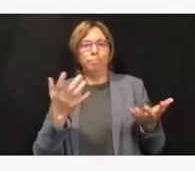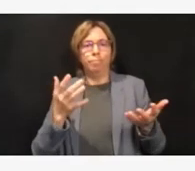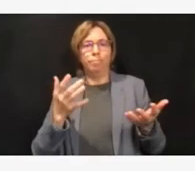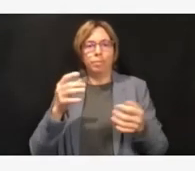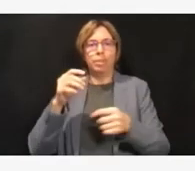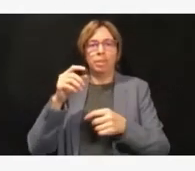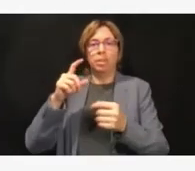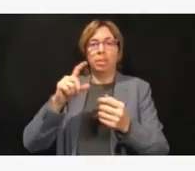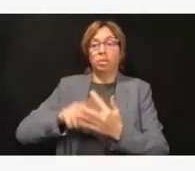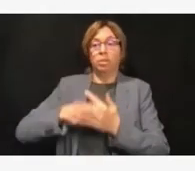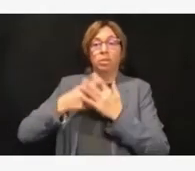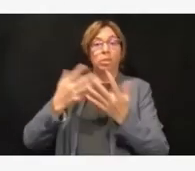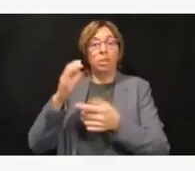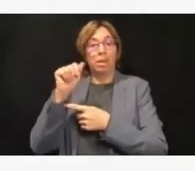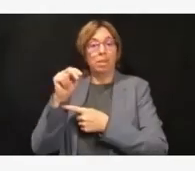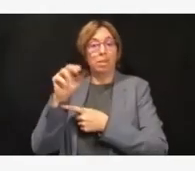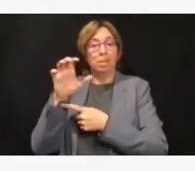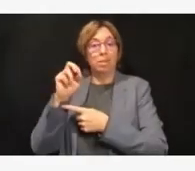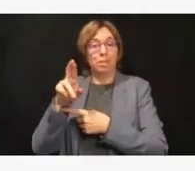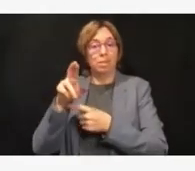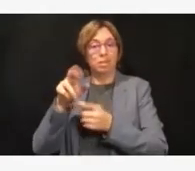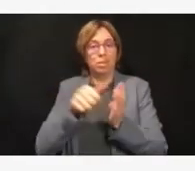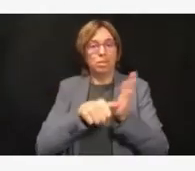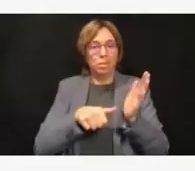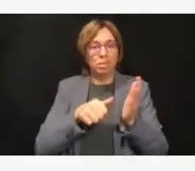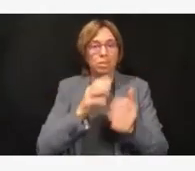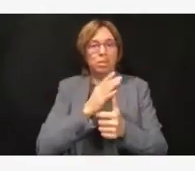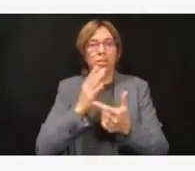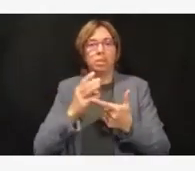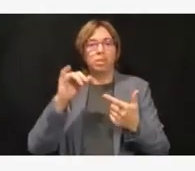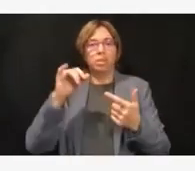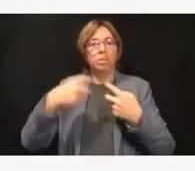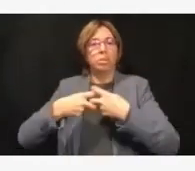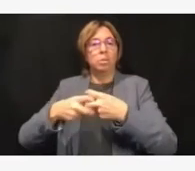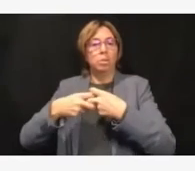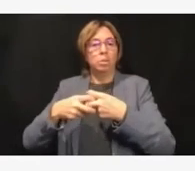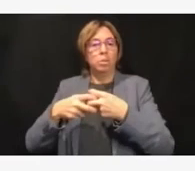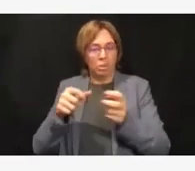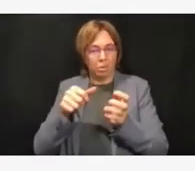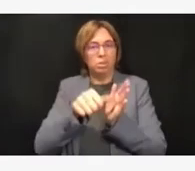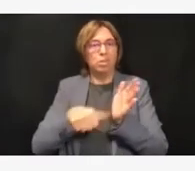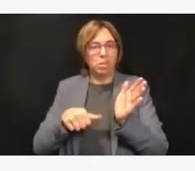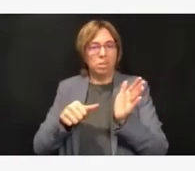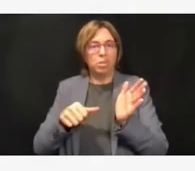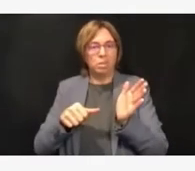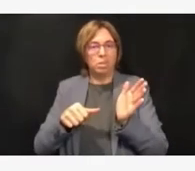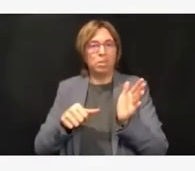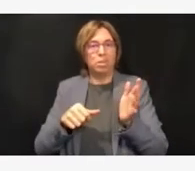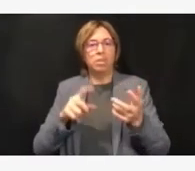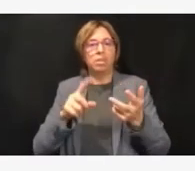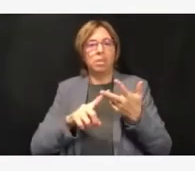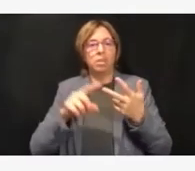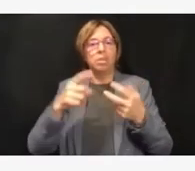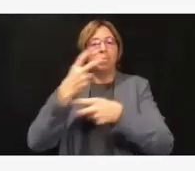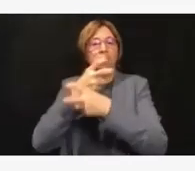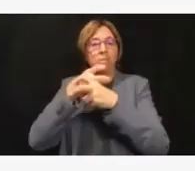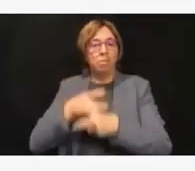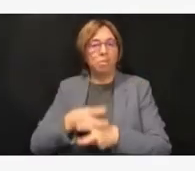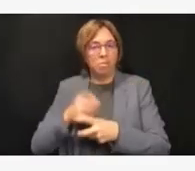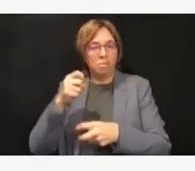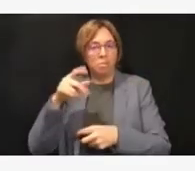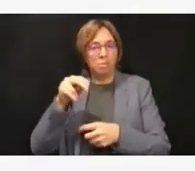and other surgical procedures. The last comments I'd like to make,